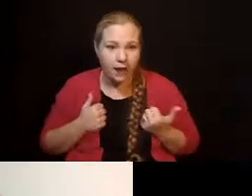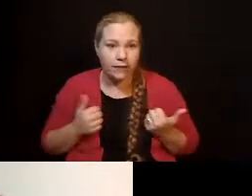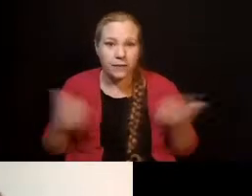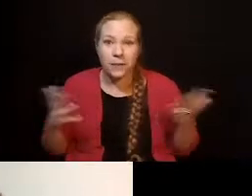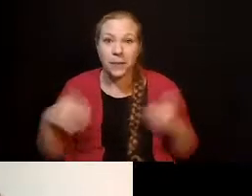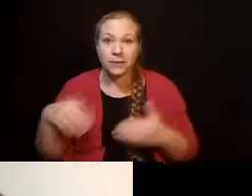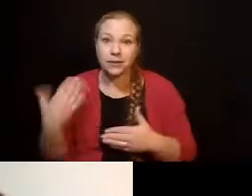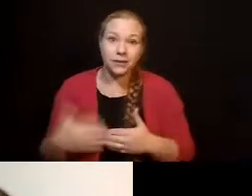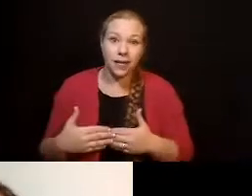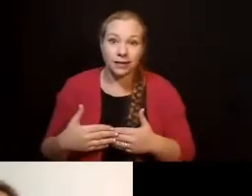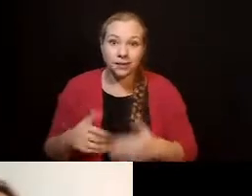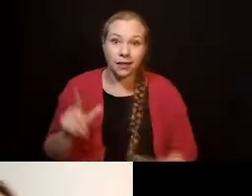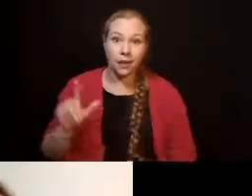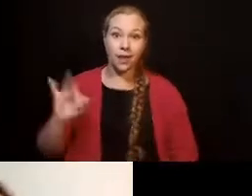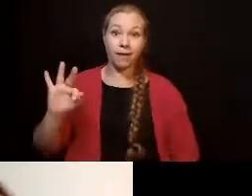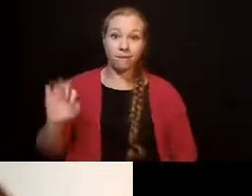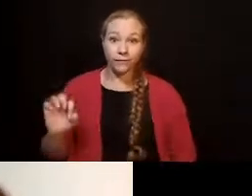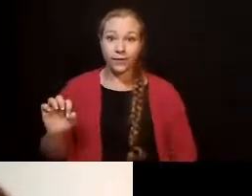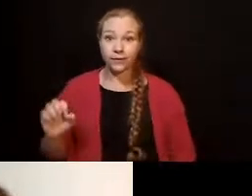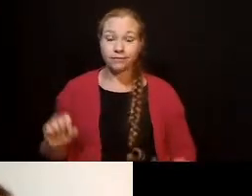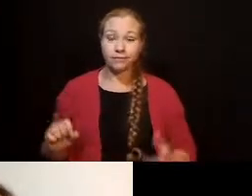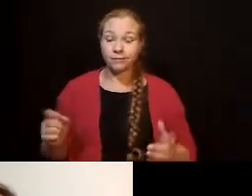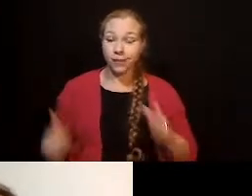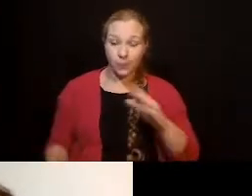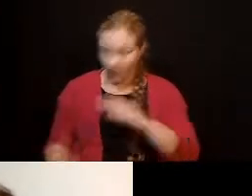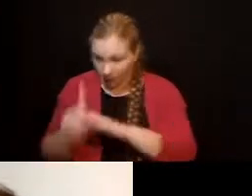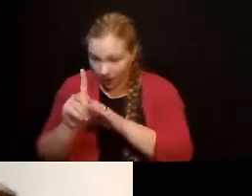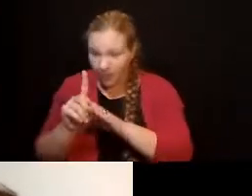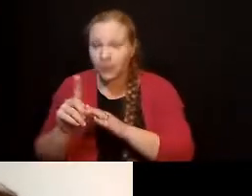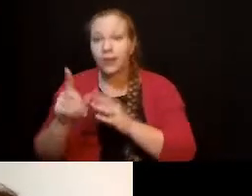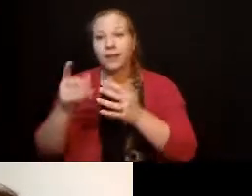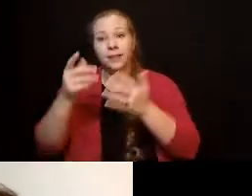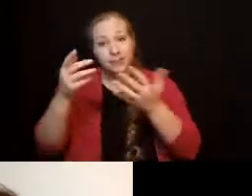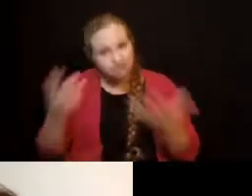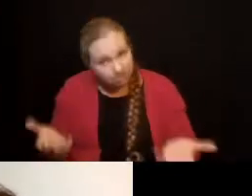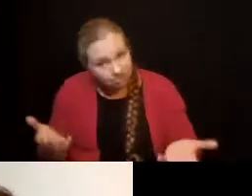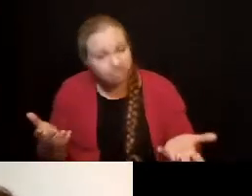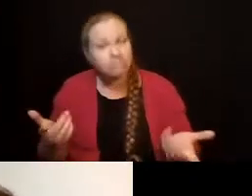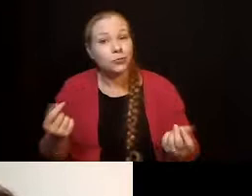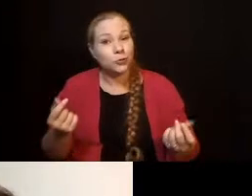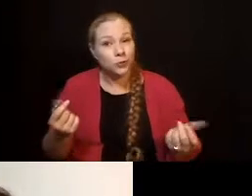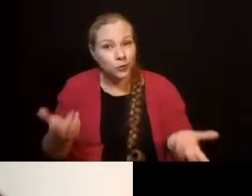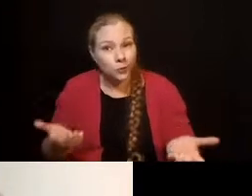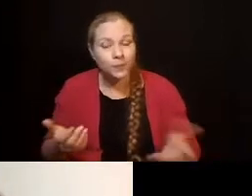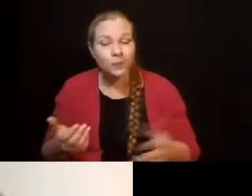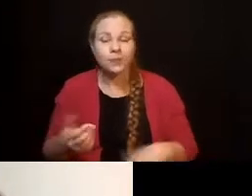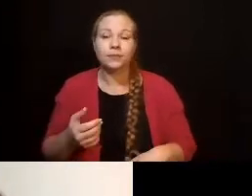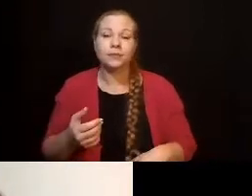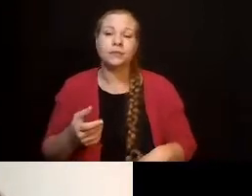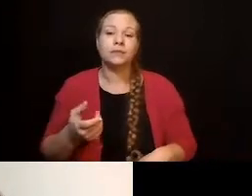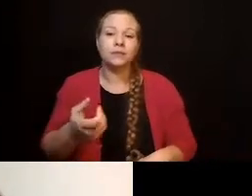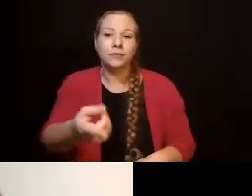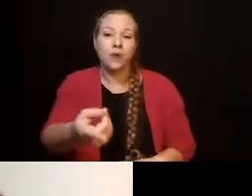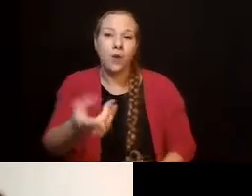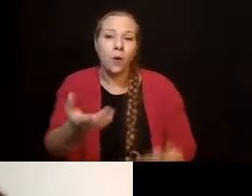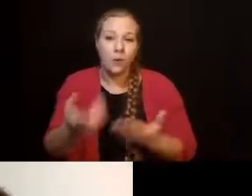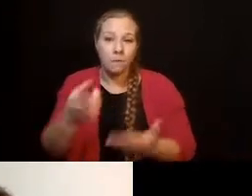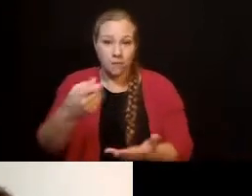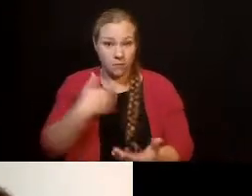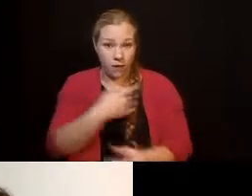if you have a son or daughter that you have guardianship of,